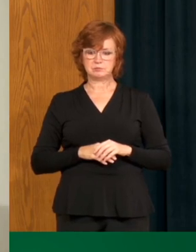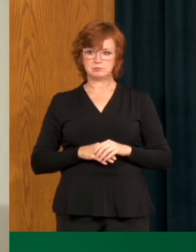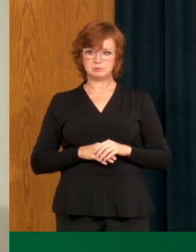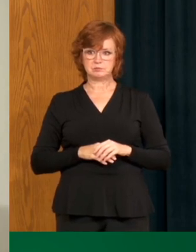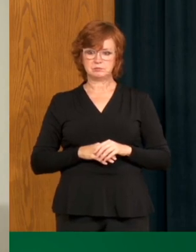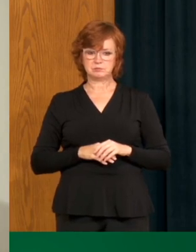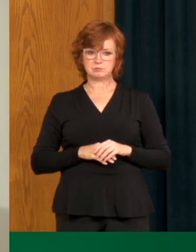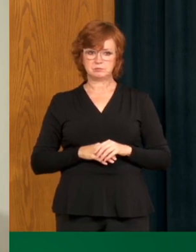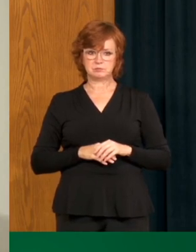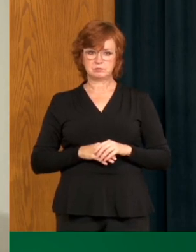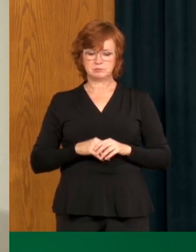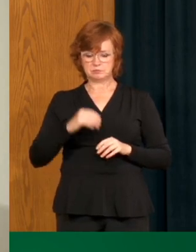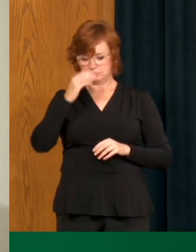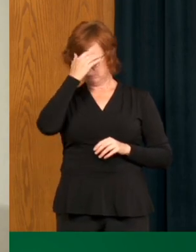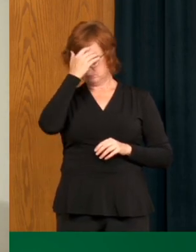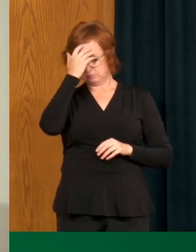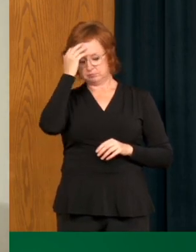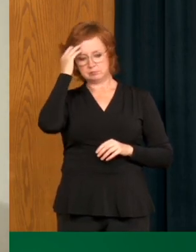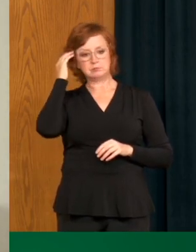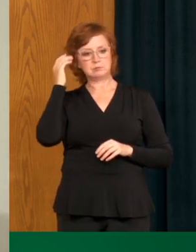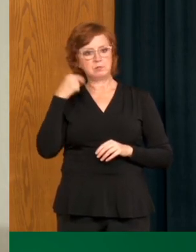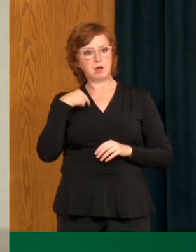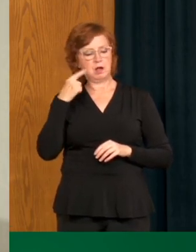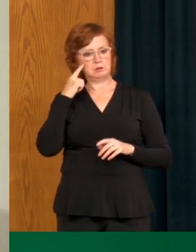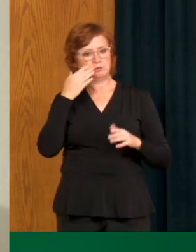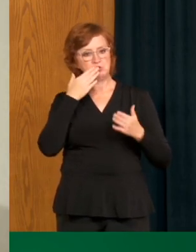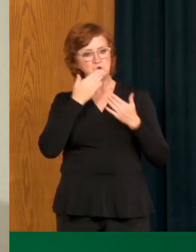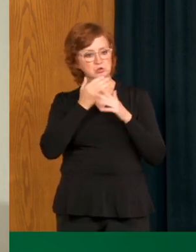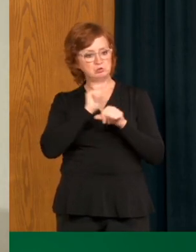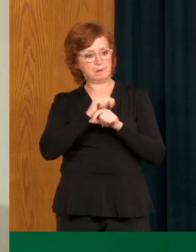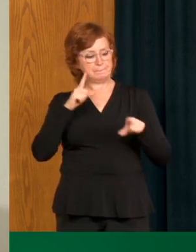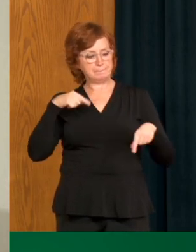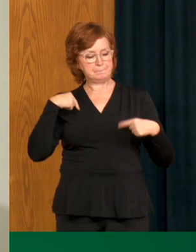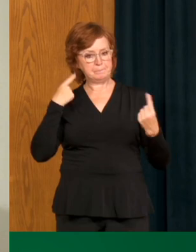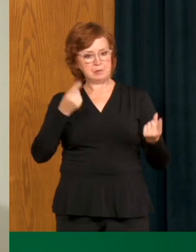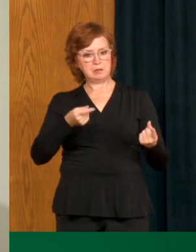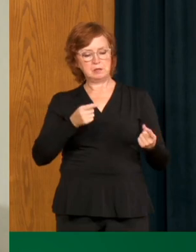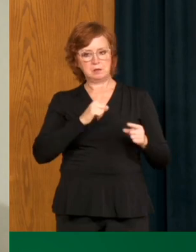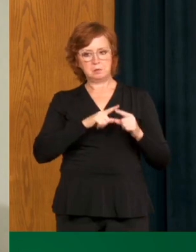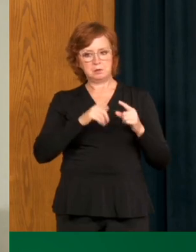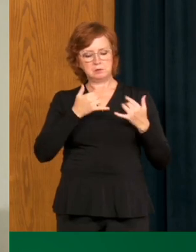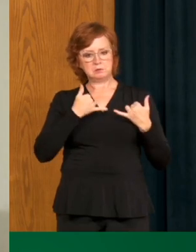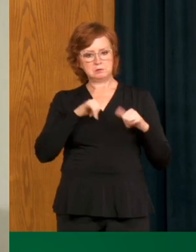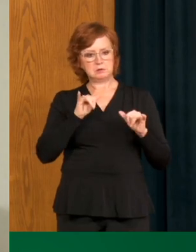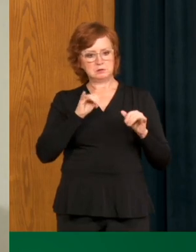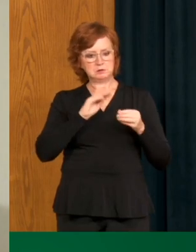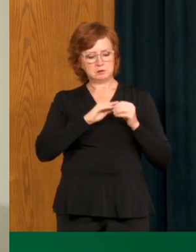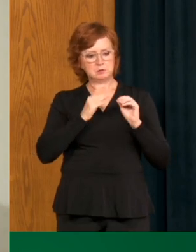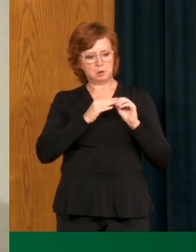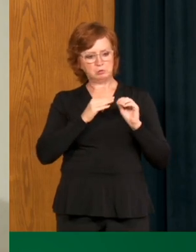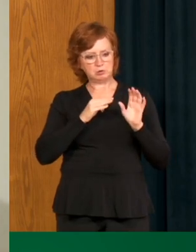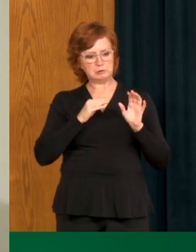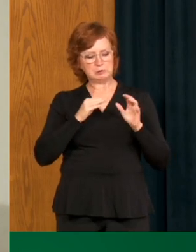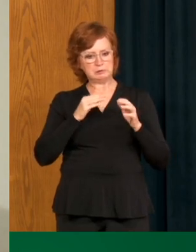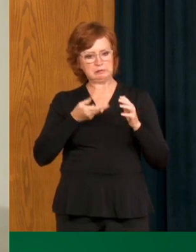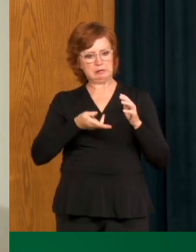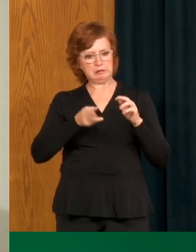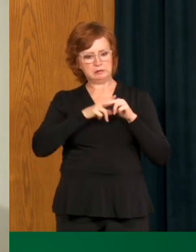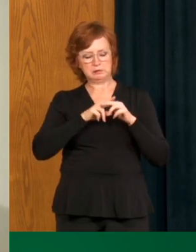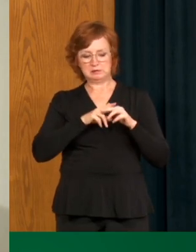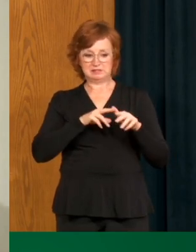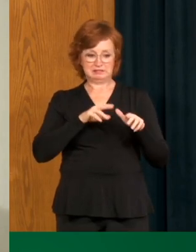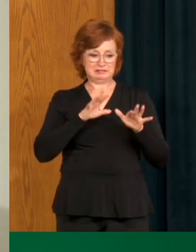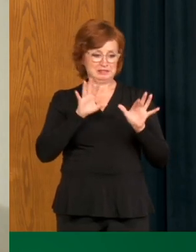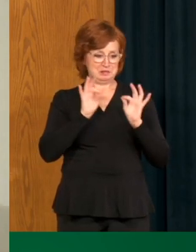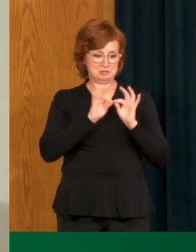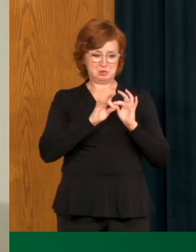job of that right now. But obviously, with some of these numbers, you know, it does happen very quickly. So just explaining that, that time isn't our friend